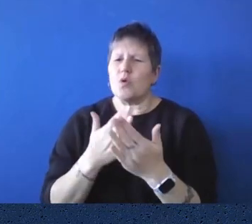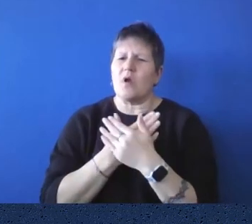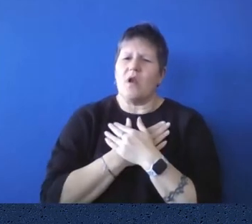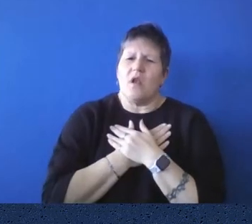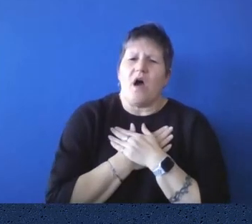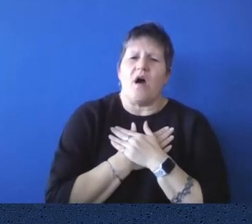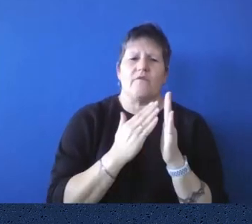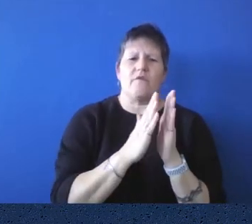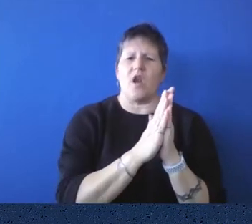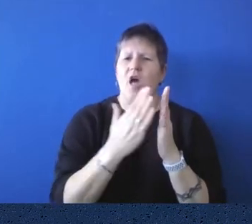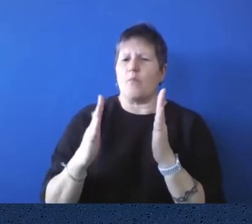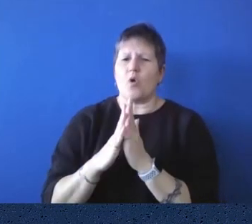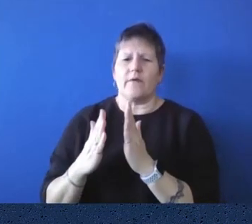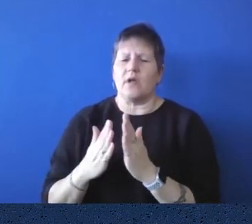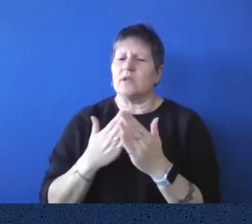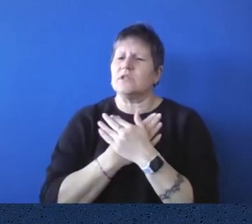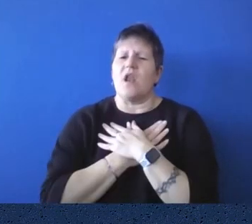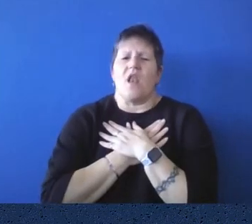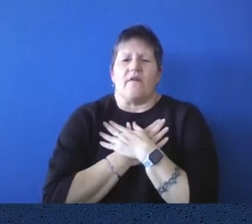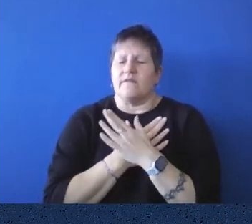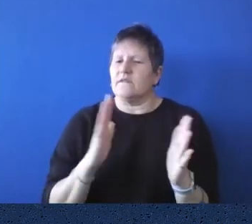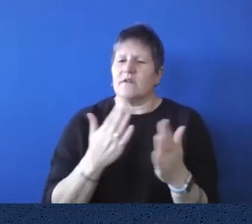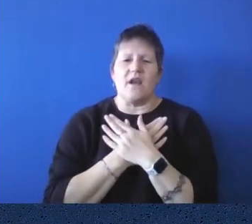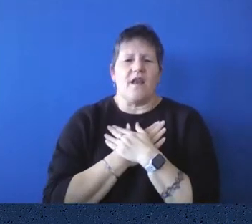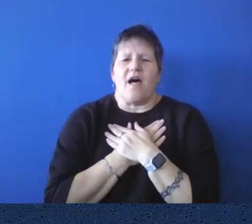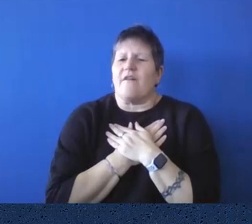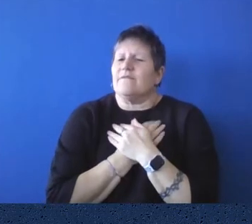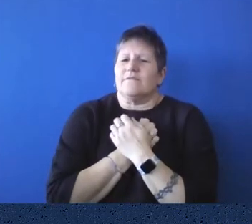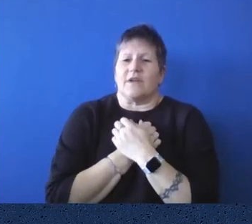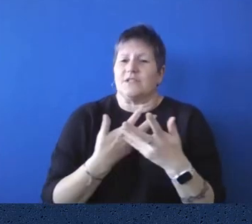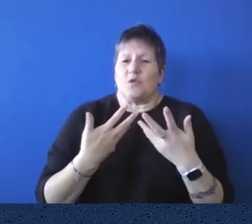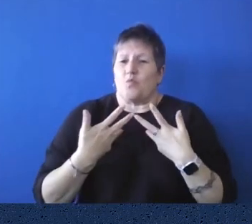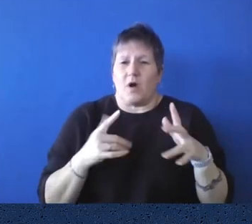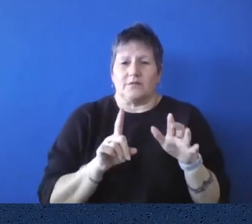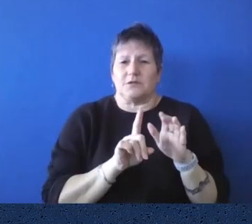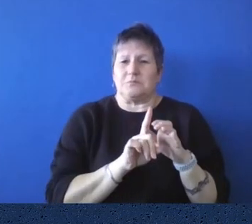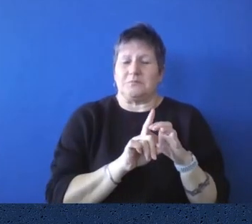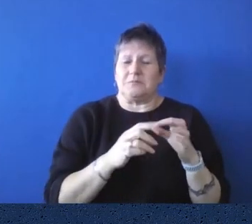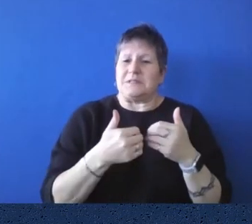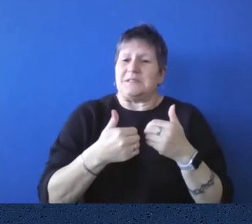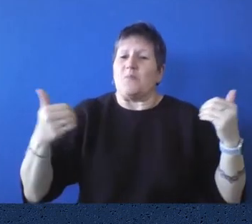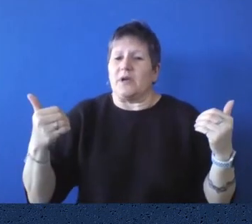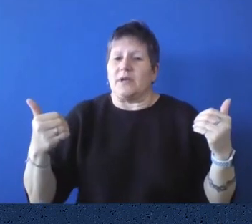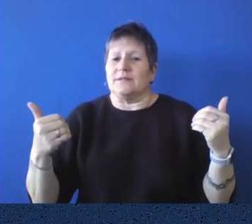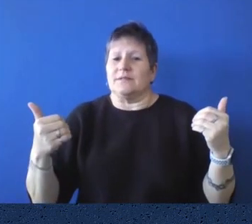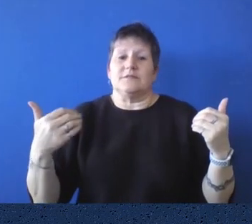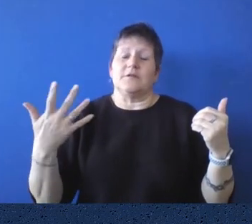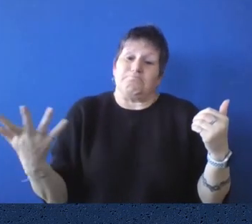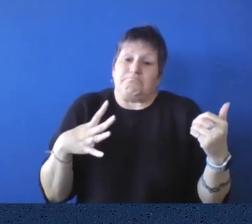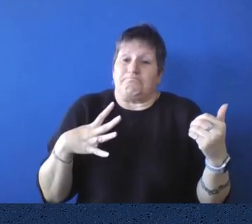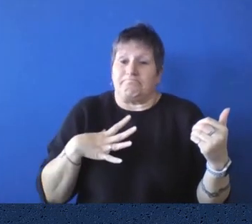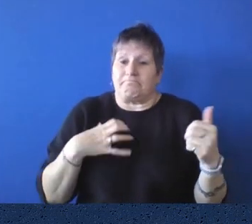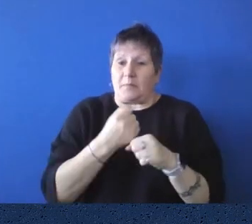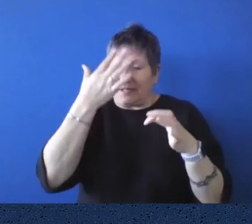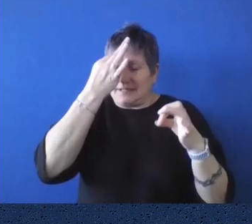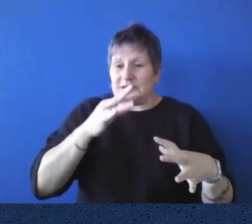he just loved it so much that he just didn't want to, uh, leave it behind. So parliament came here and, uh,